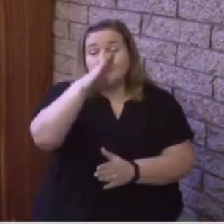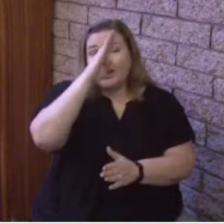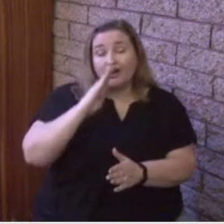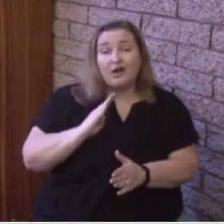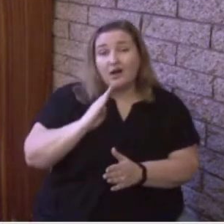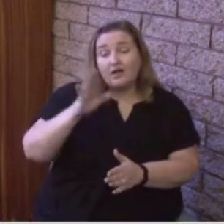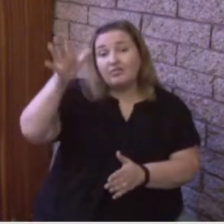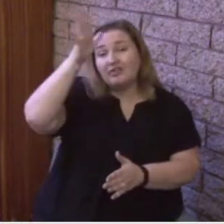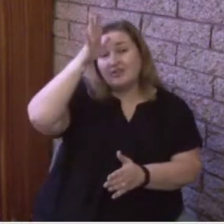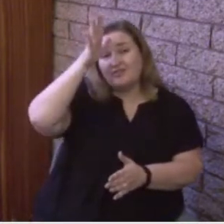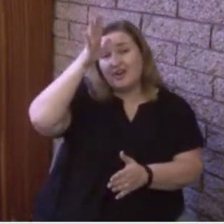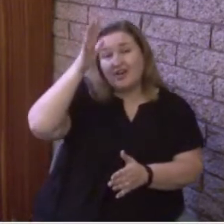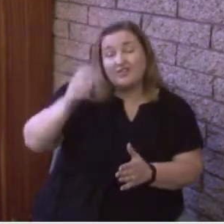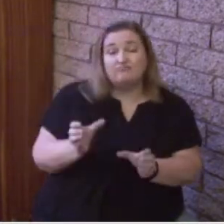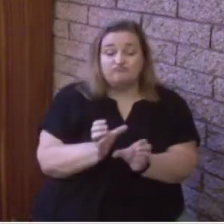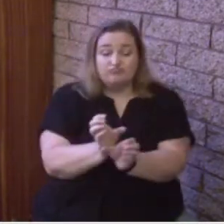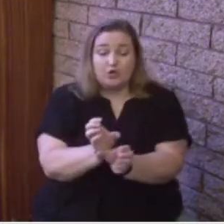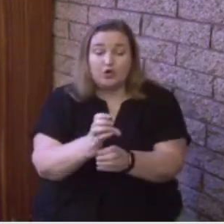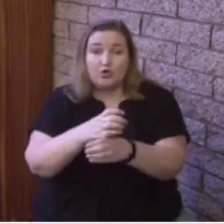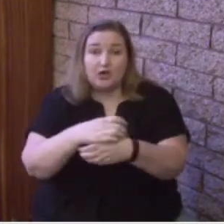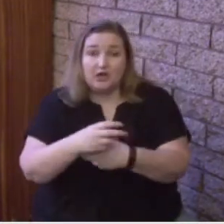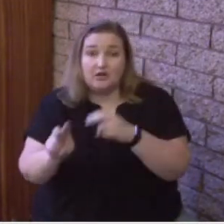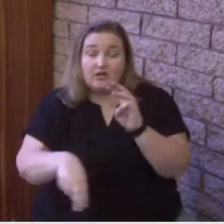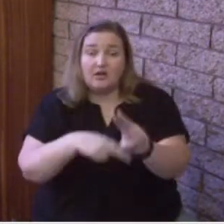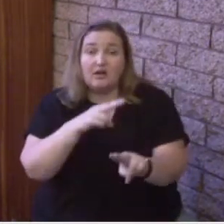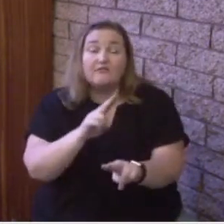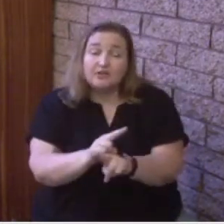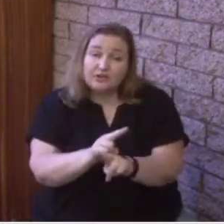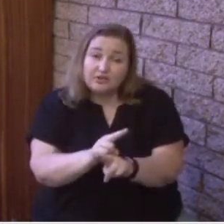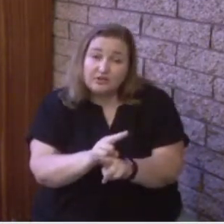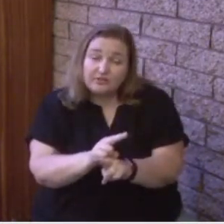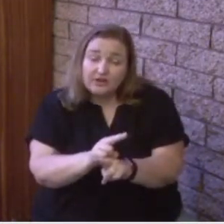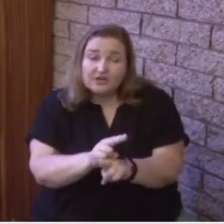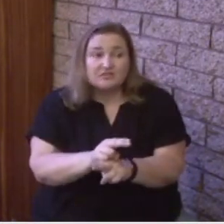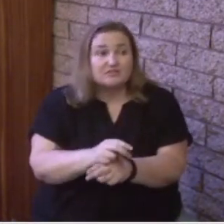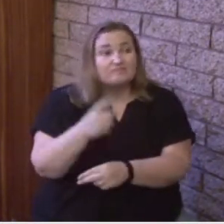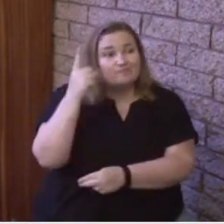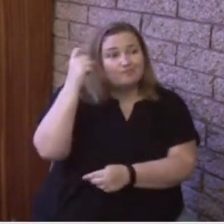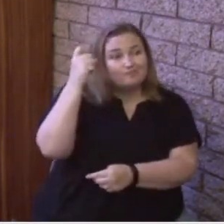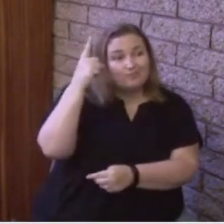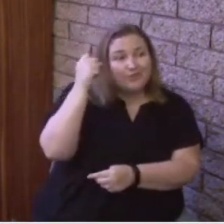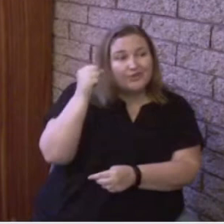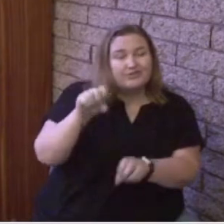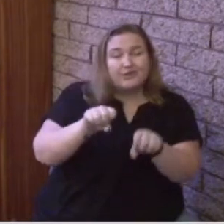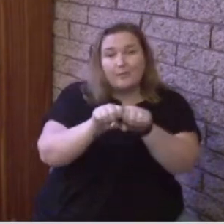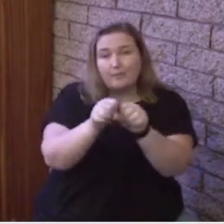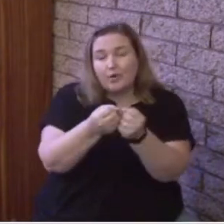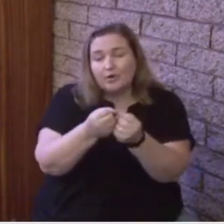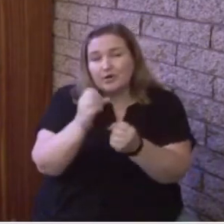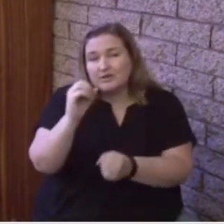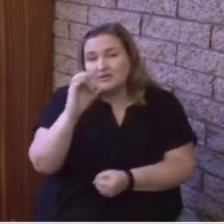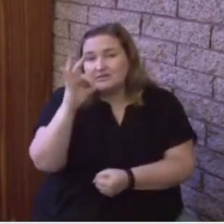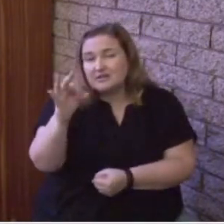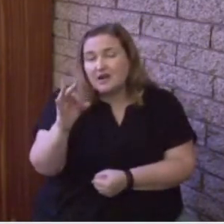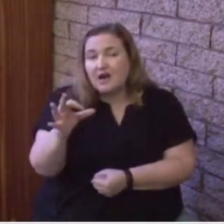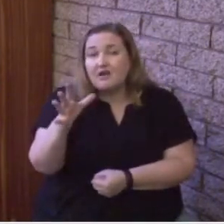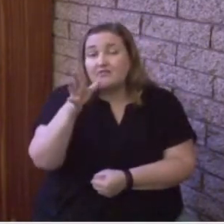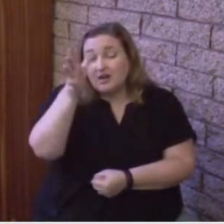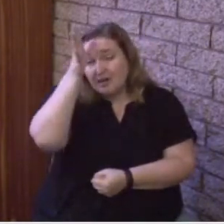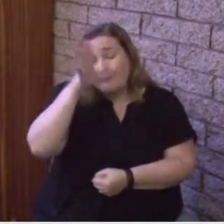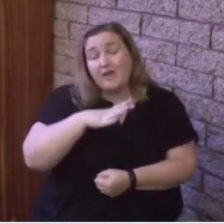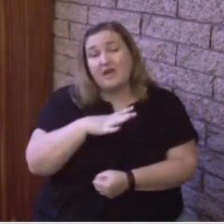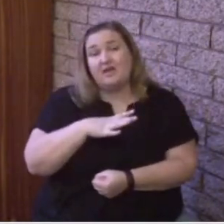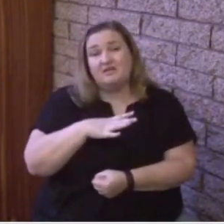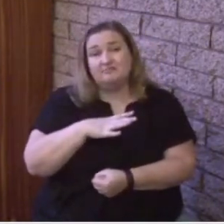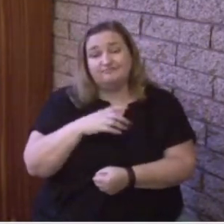understands the brokenness of His creation, the brokenness of man, this thing we call sin. Sin